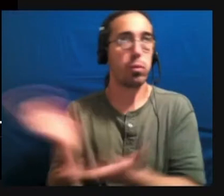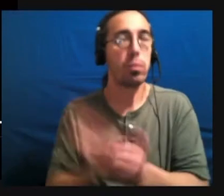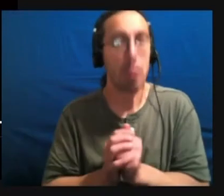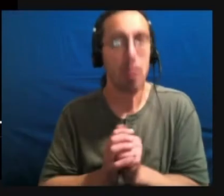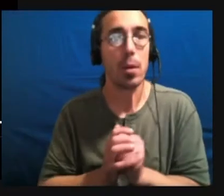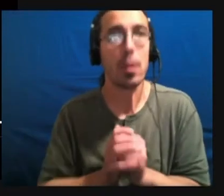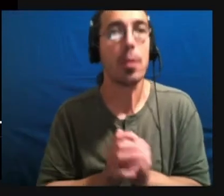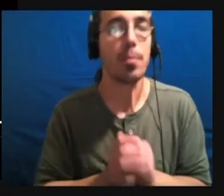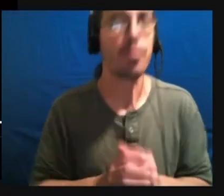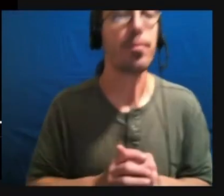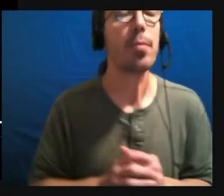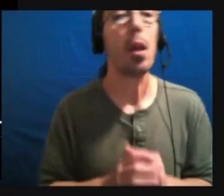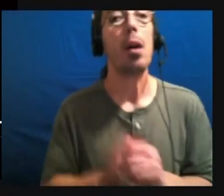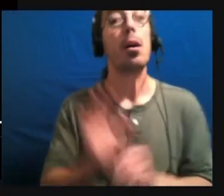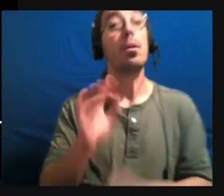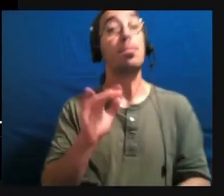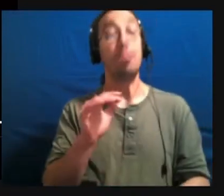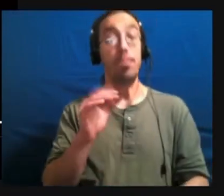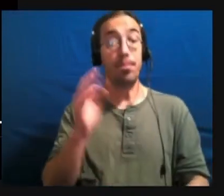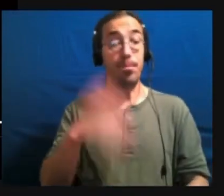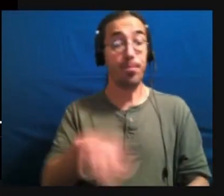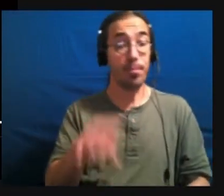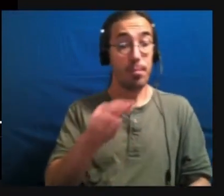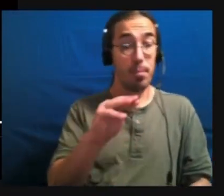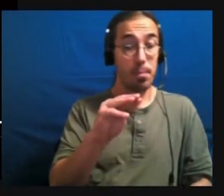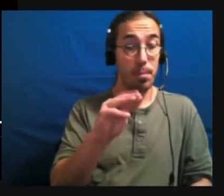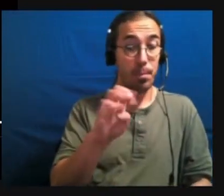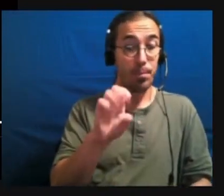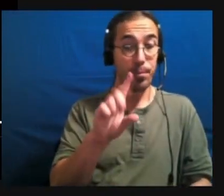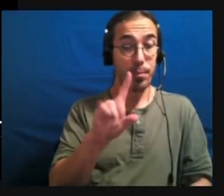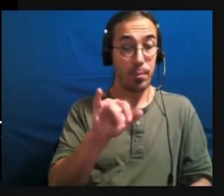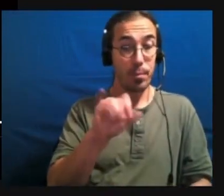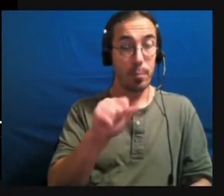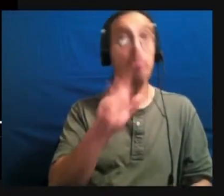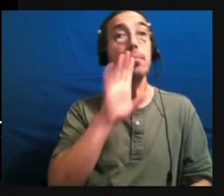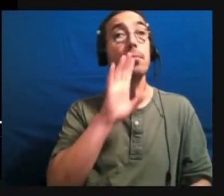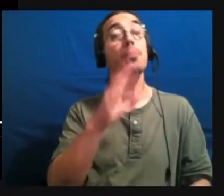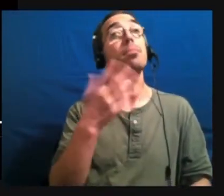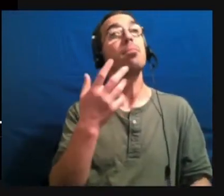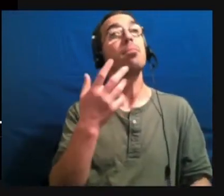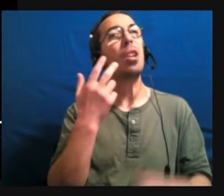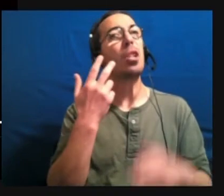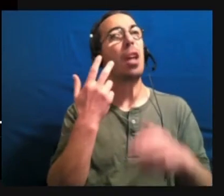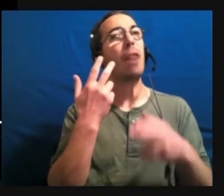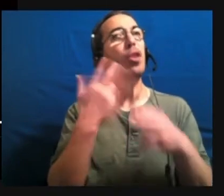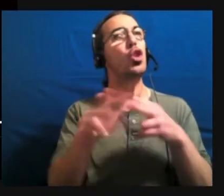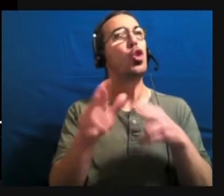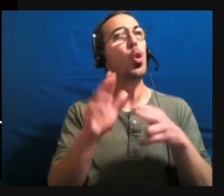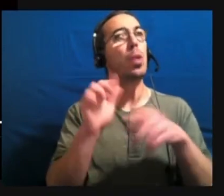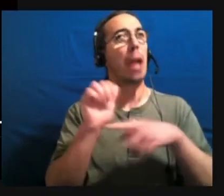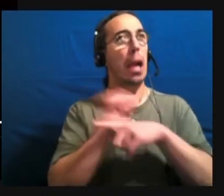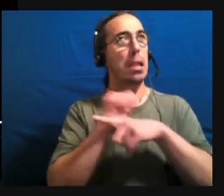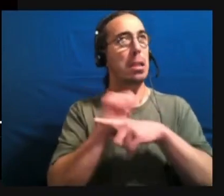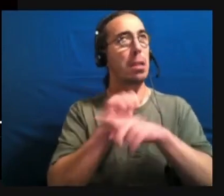So just as a quick fun exercise, I want you to imagine a horse.